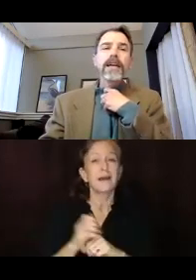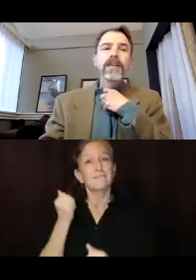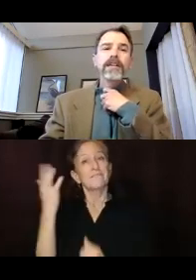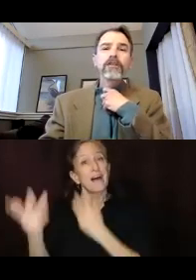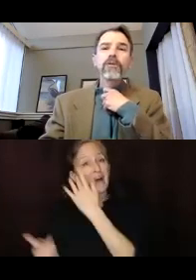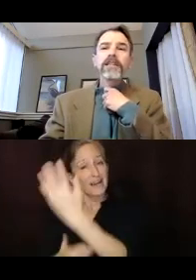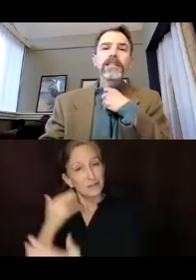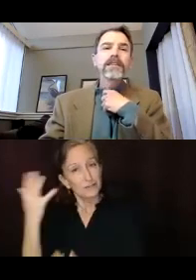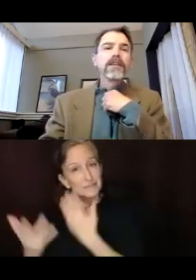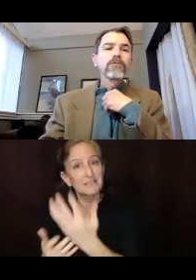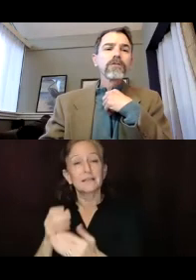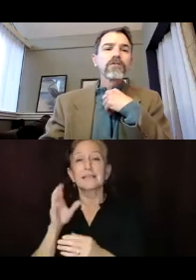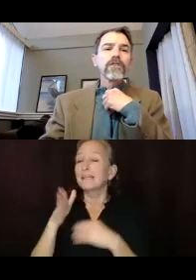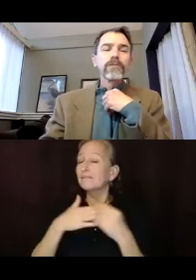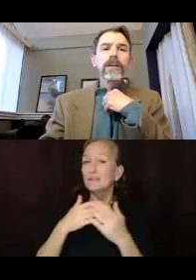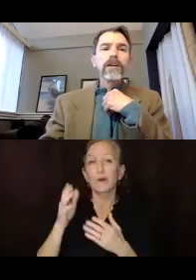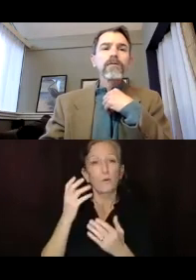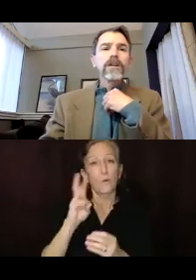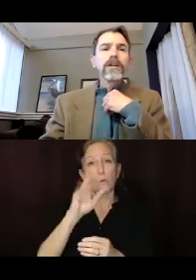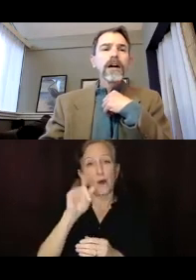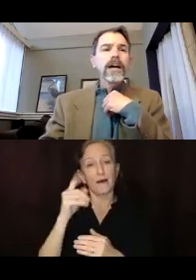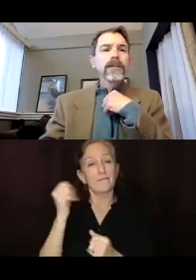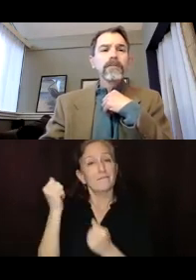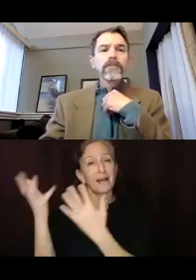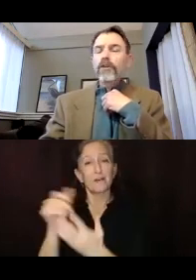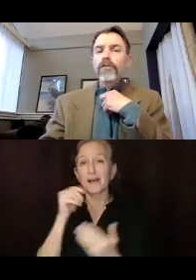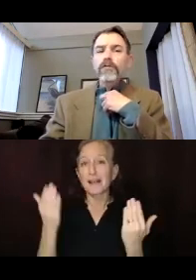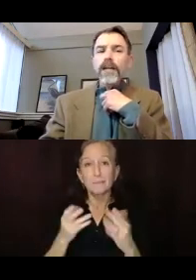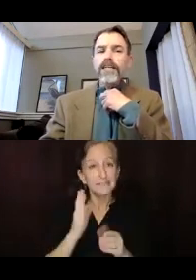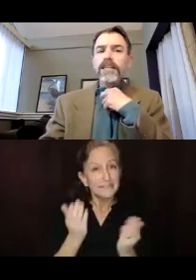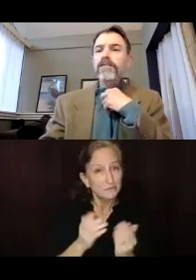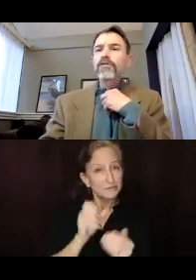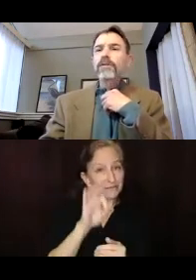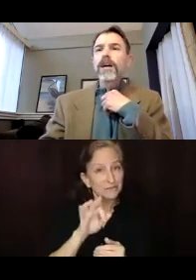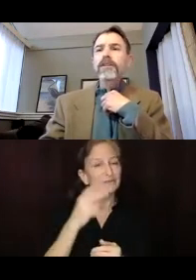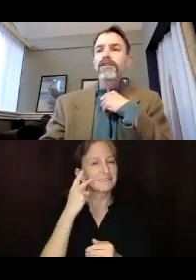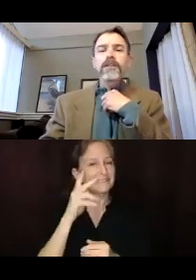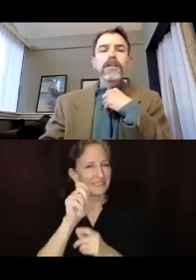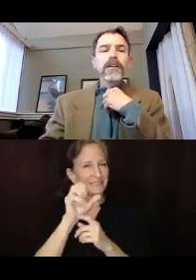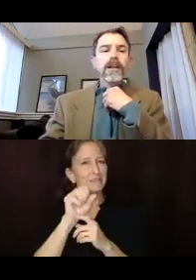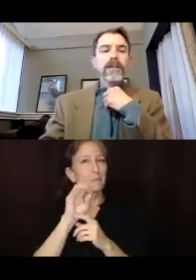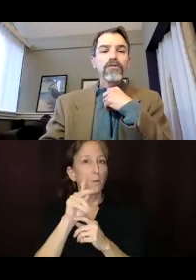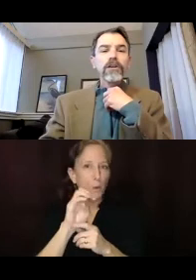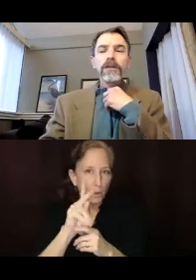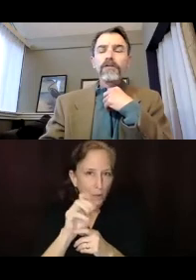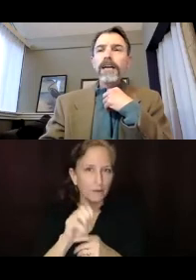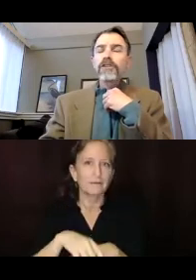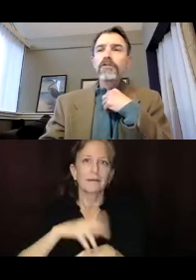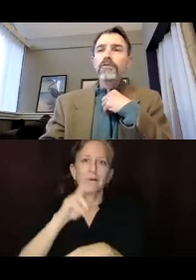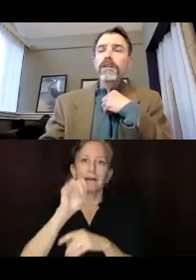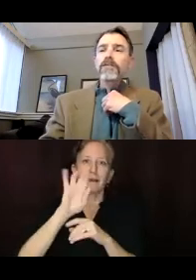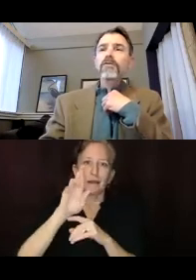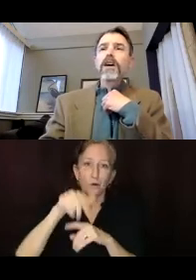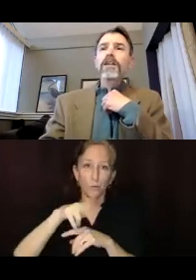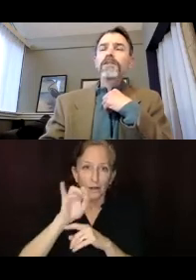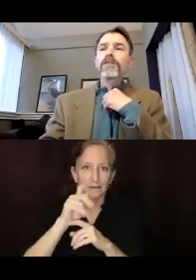impacts on air quality, which is just below, um, coastal flooding, stormwater, soil liquefaction and